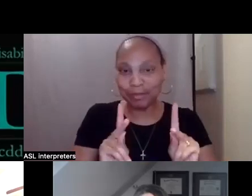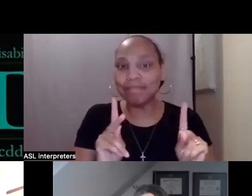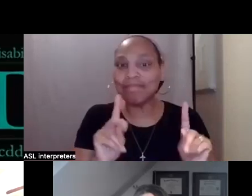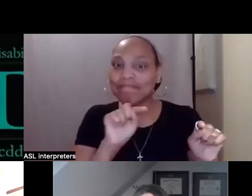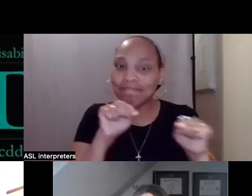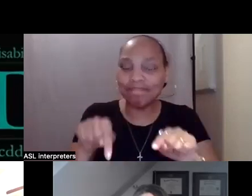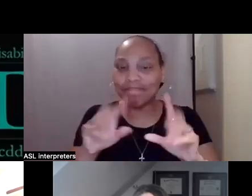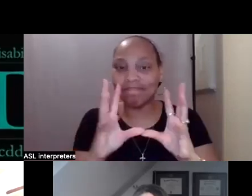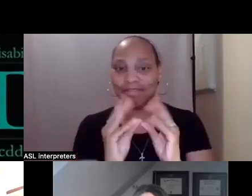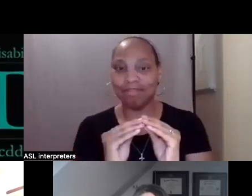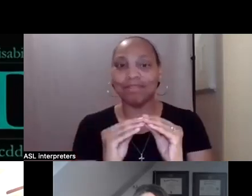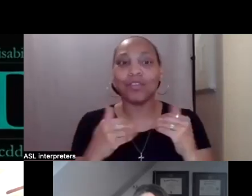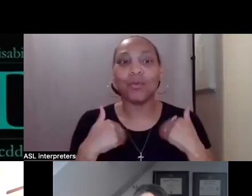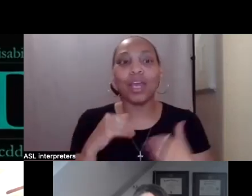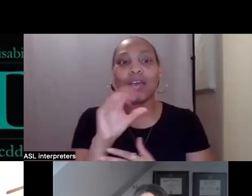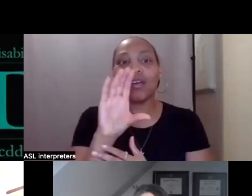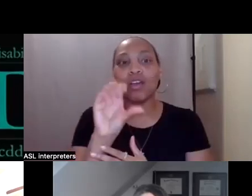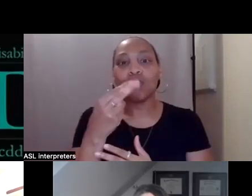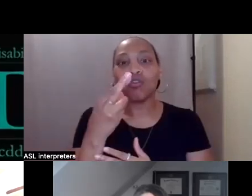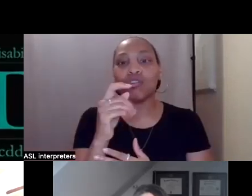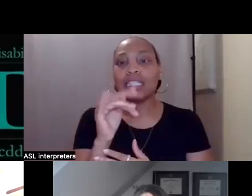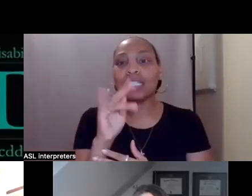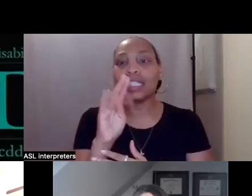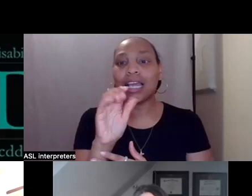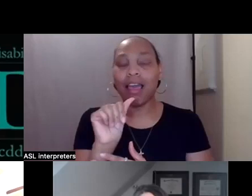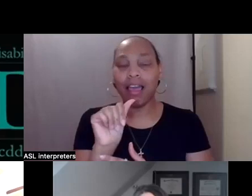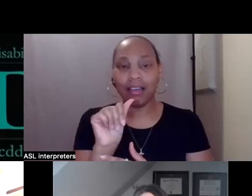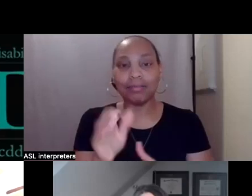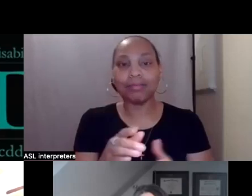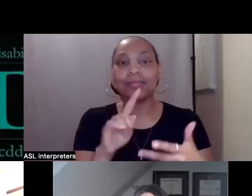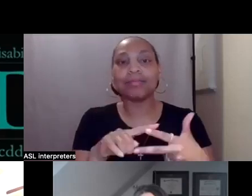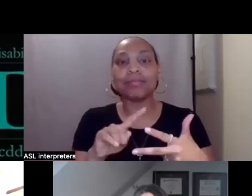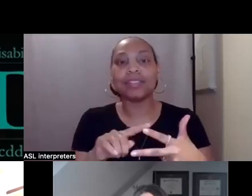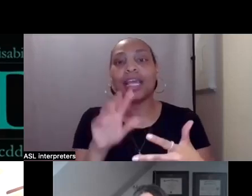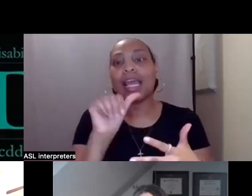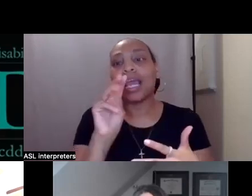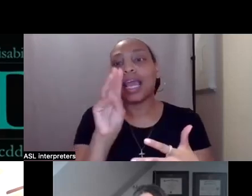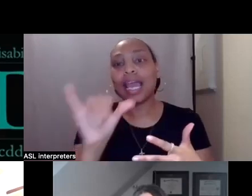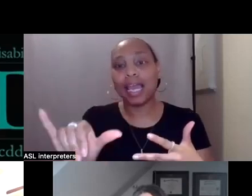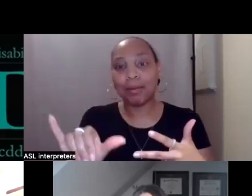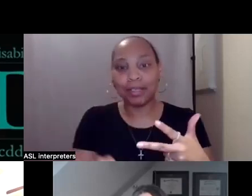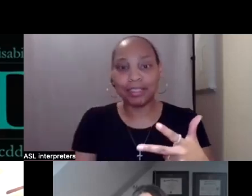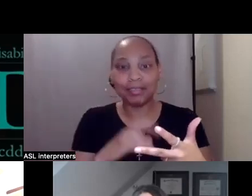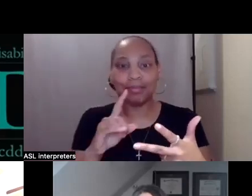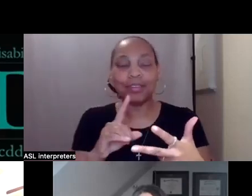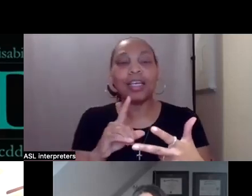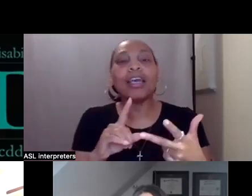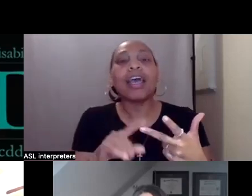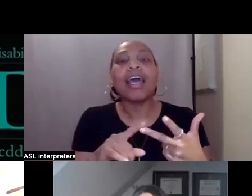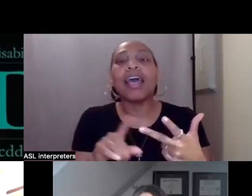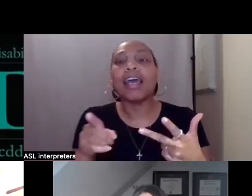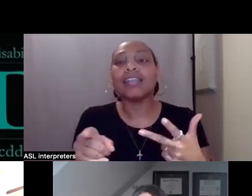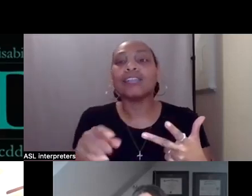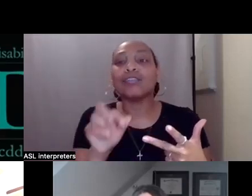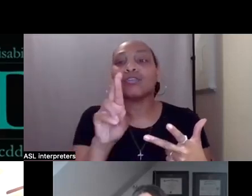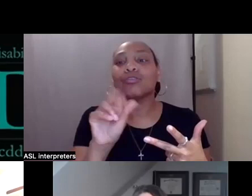We have Christina Rapisi with values into action. We have Amy Watts, um, with neighbors and we have